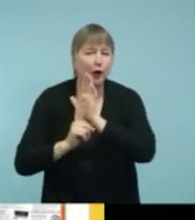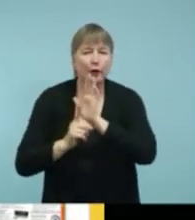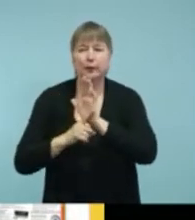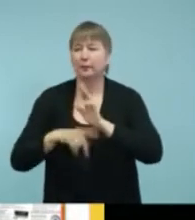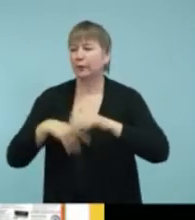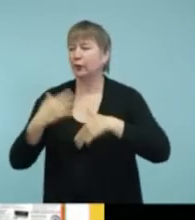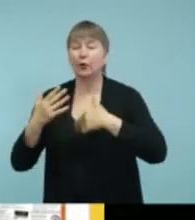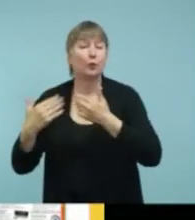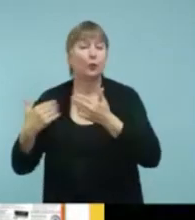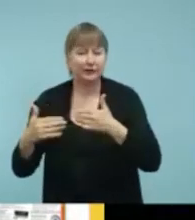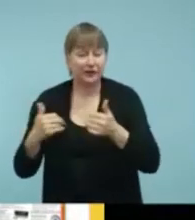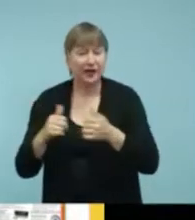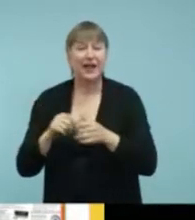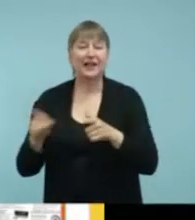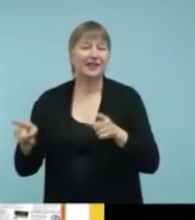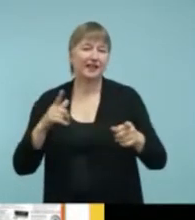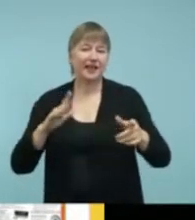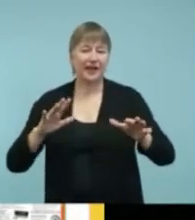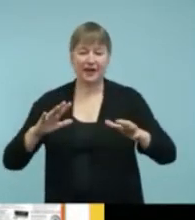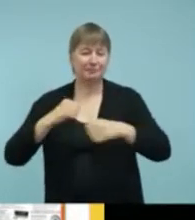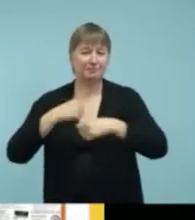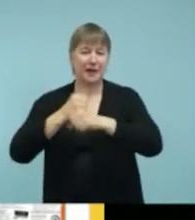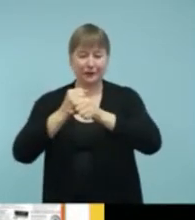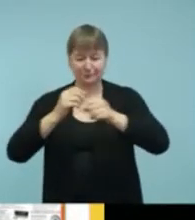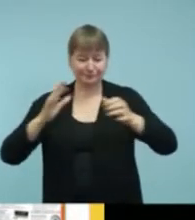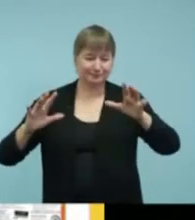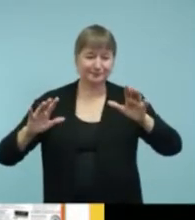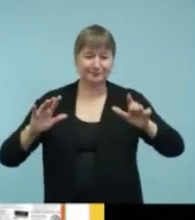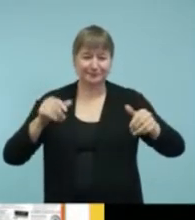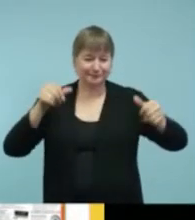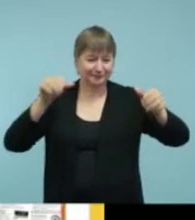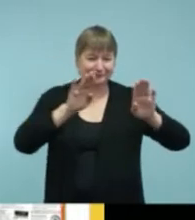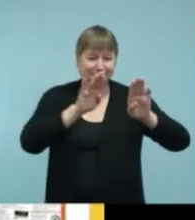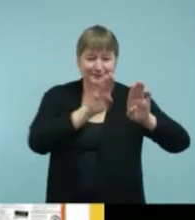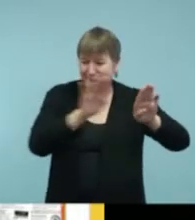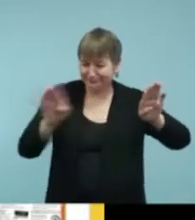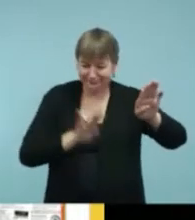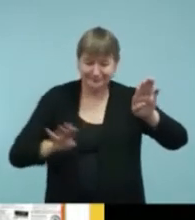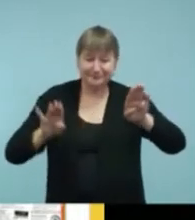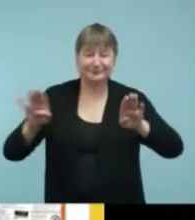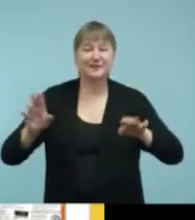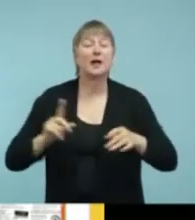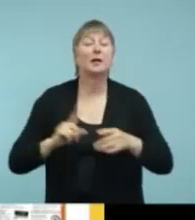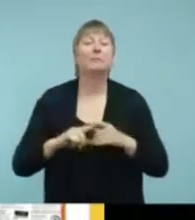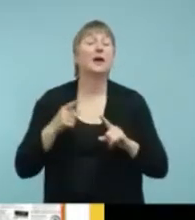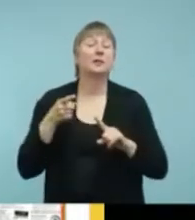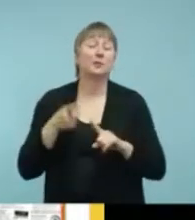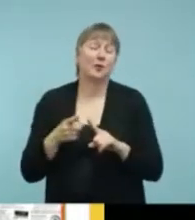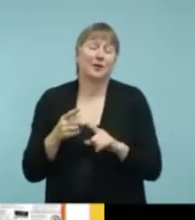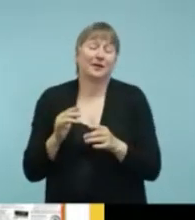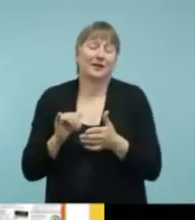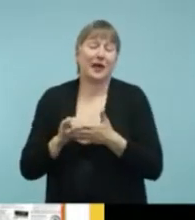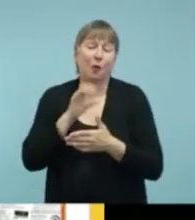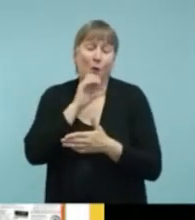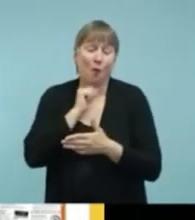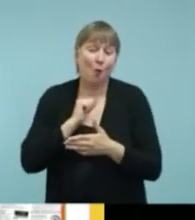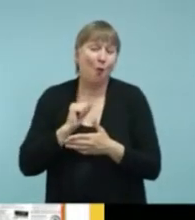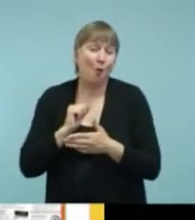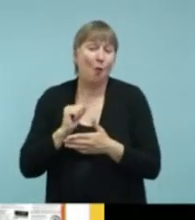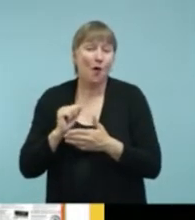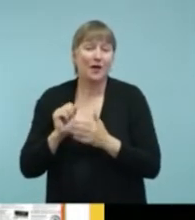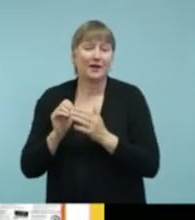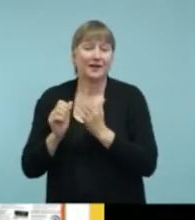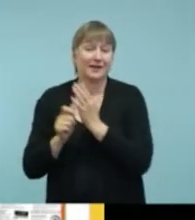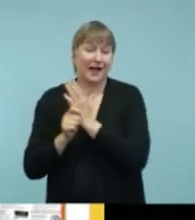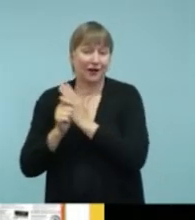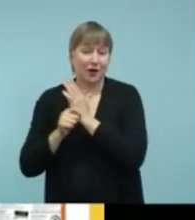board or whatever. And so that's a great way to kind of reuse those catalogs. Next